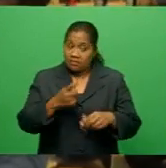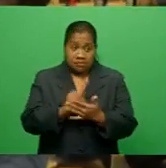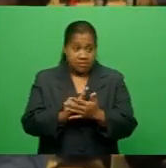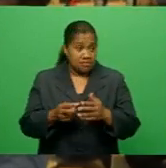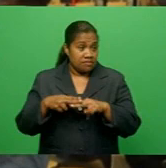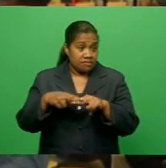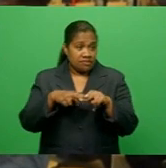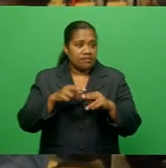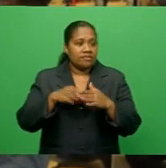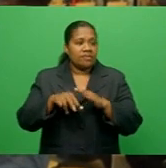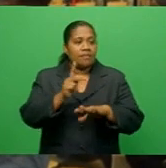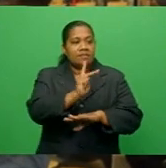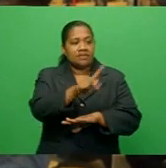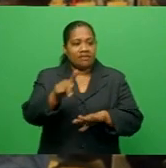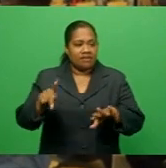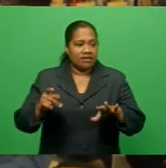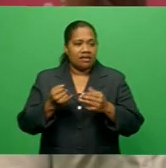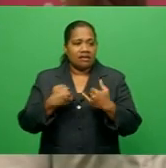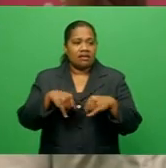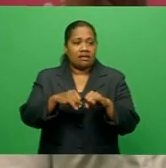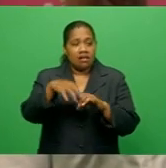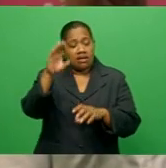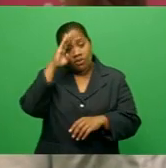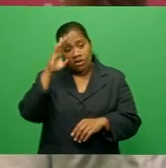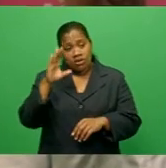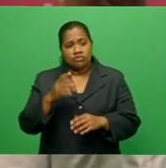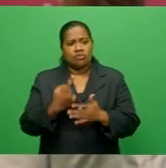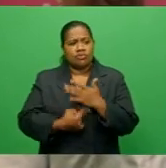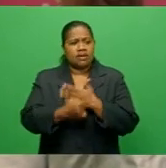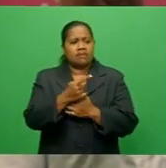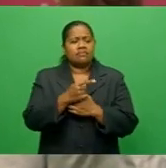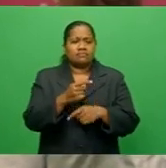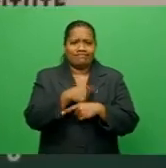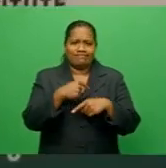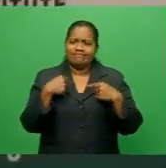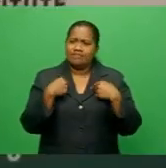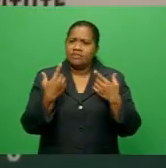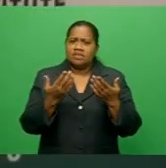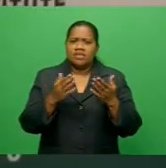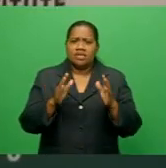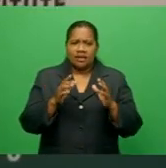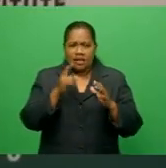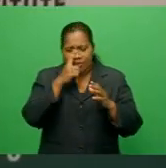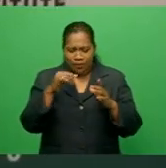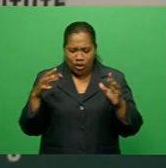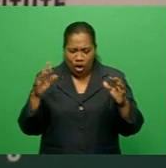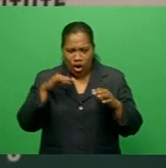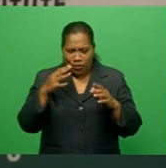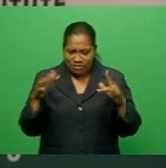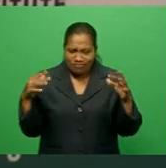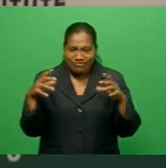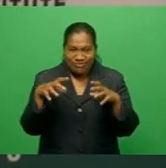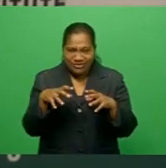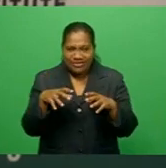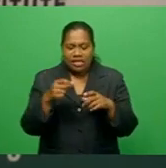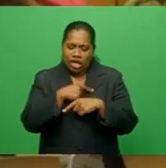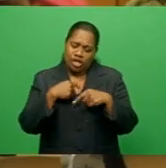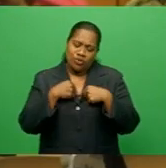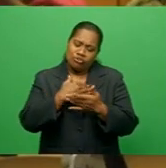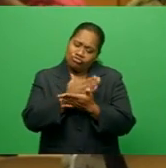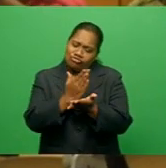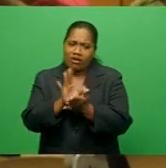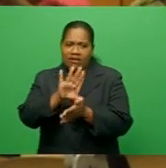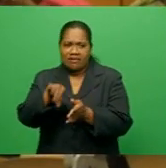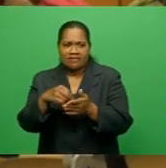in the Pacific Islands. Our culture is such where we are communal people, and we ought to share everything.